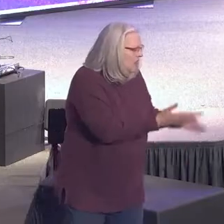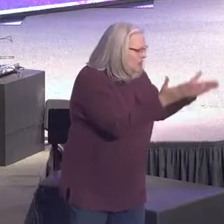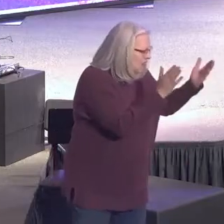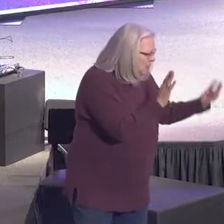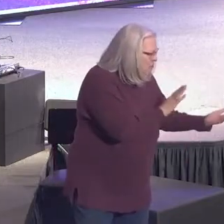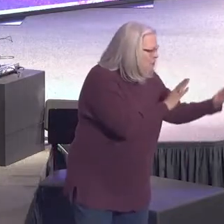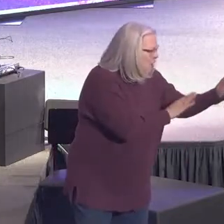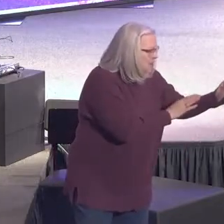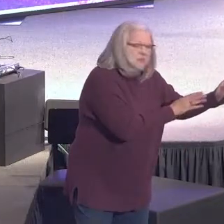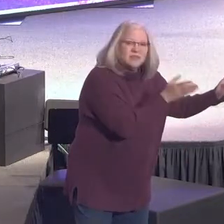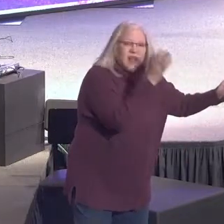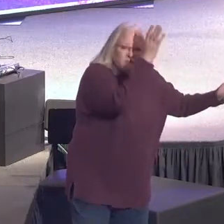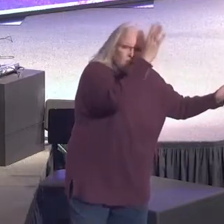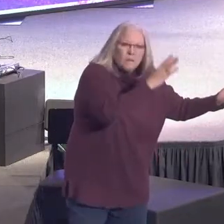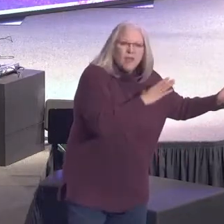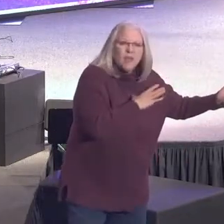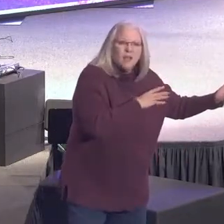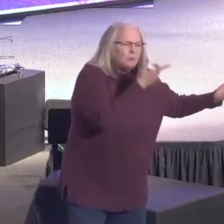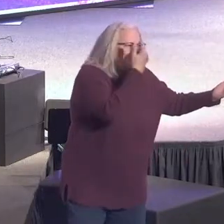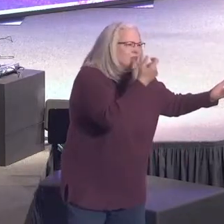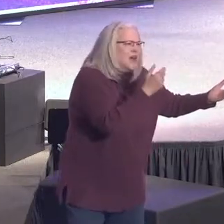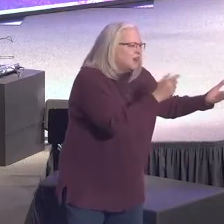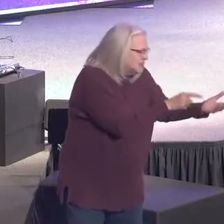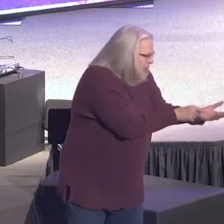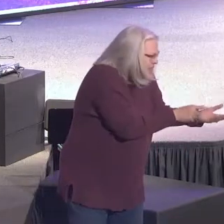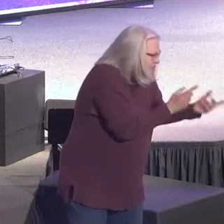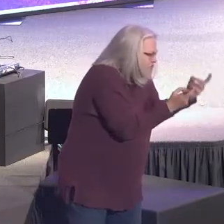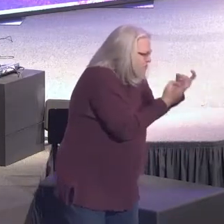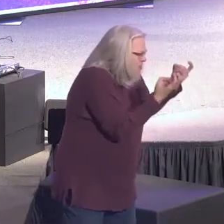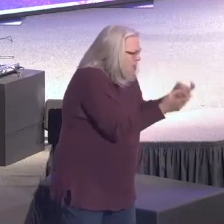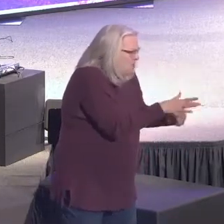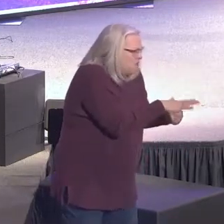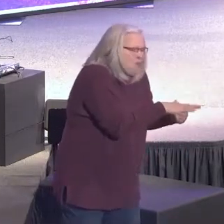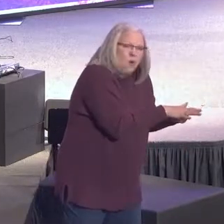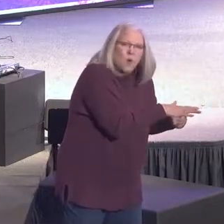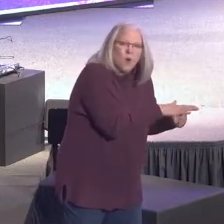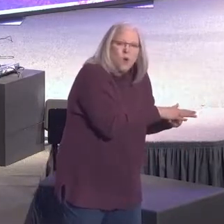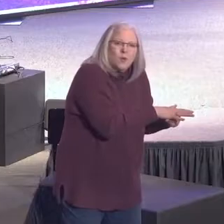The outcome of sin is death. The Bible says the wage of the sin is death.